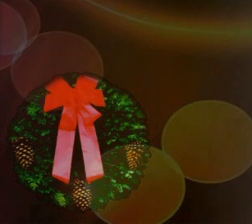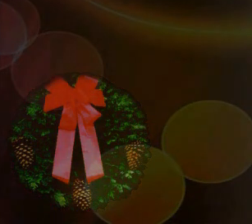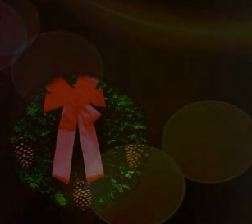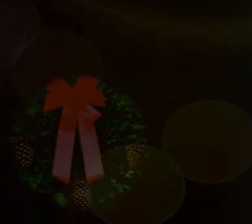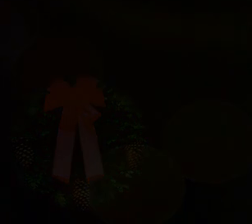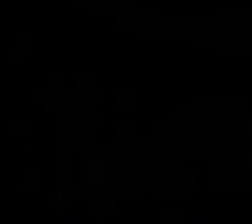Amen.